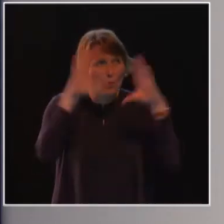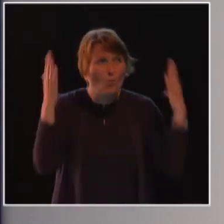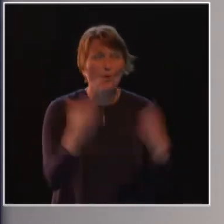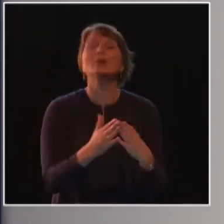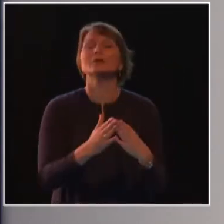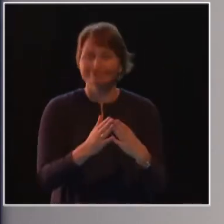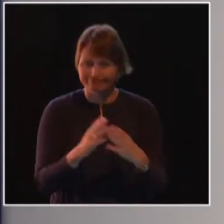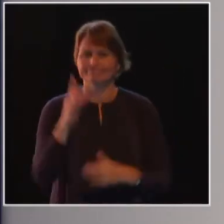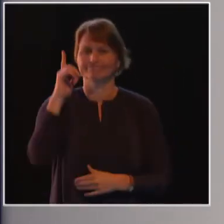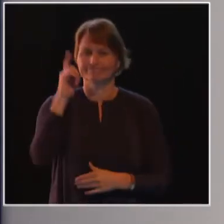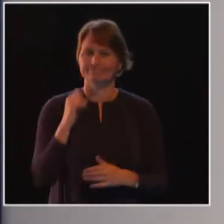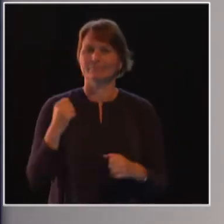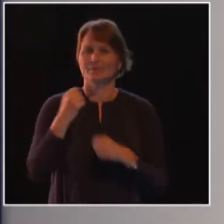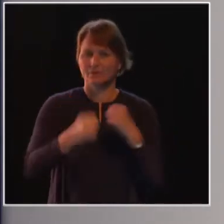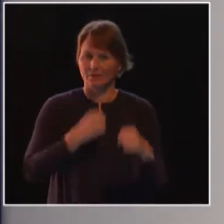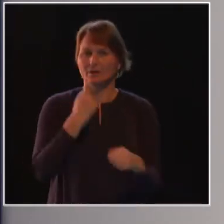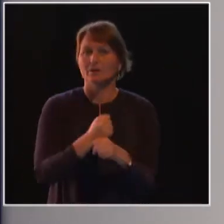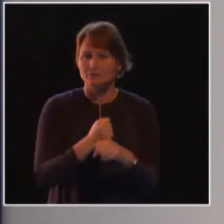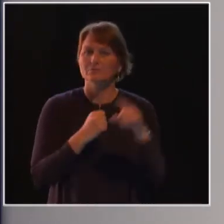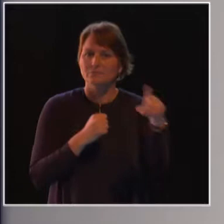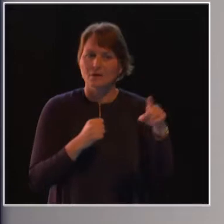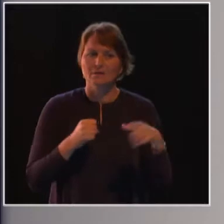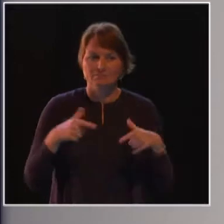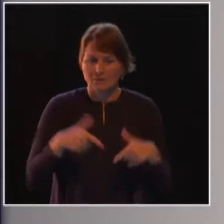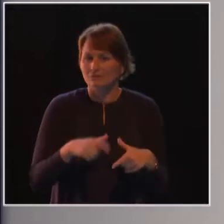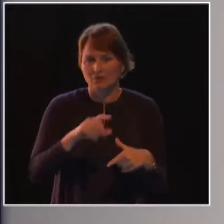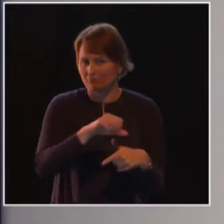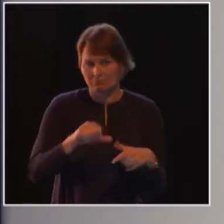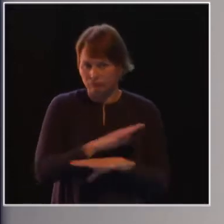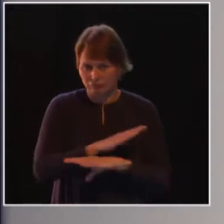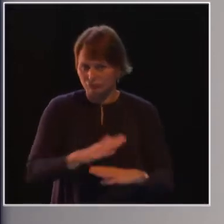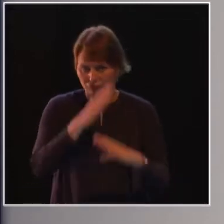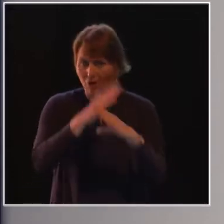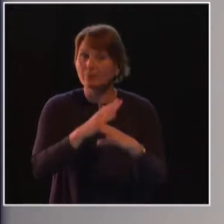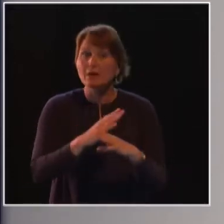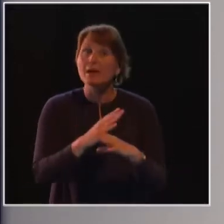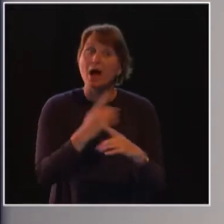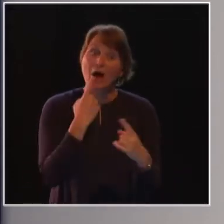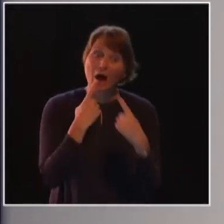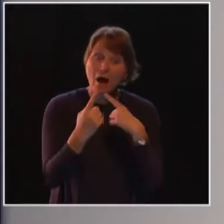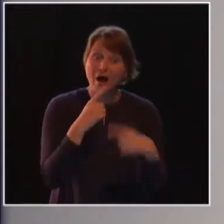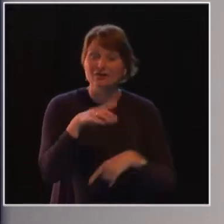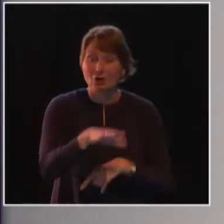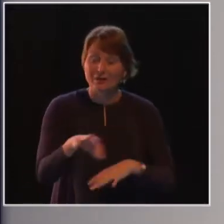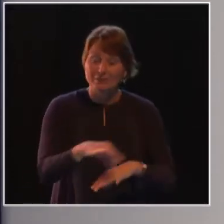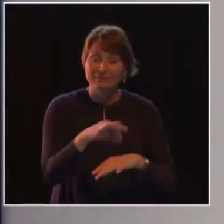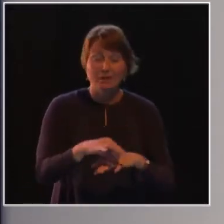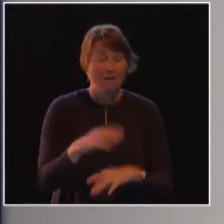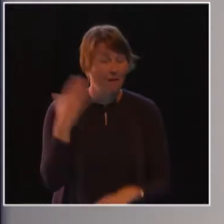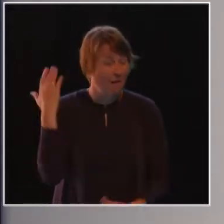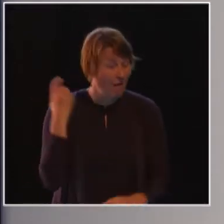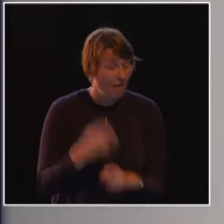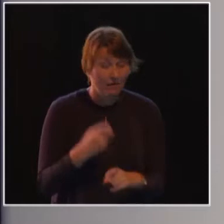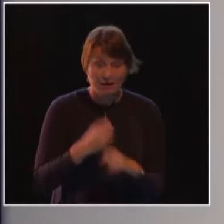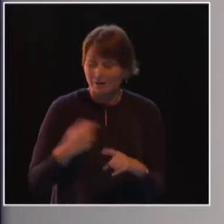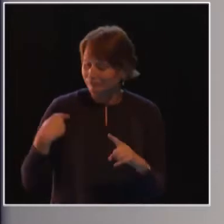against FGM. But I couldn't talk about child marriage. And to this day, it's very, very hard for me to talk about child marriage.